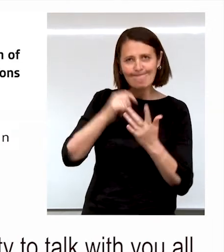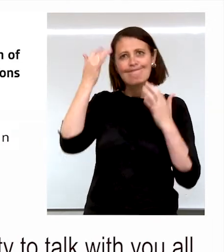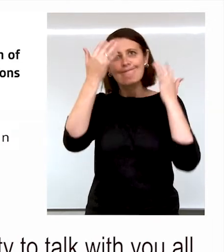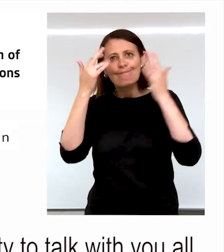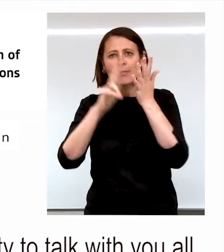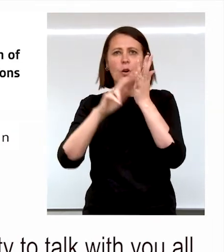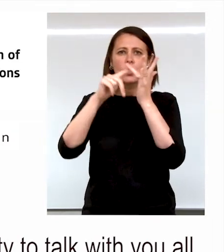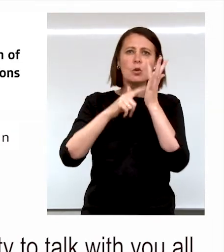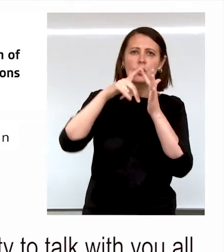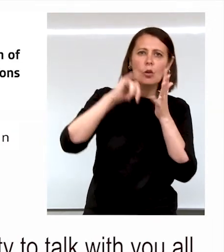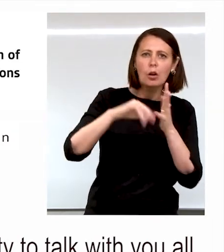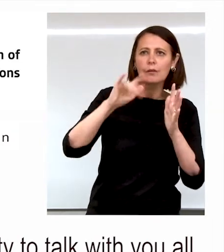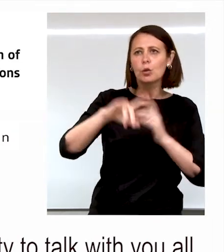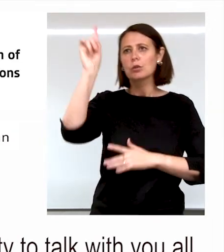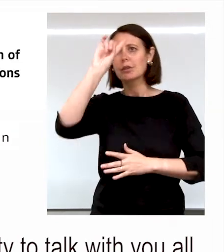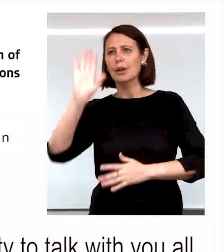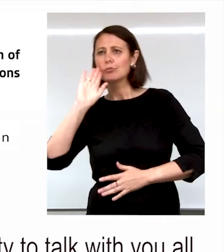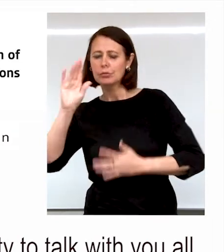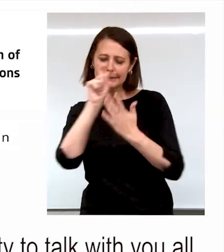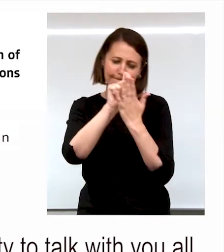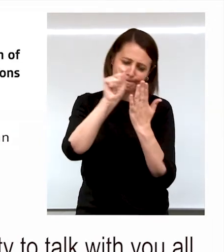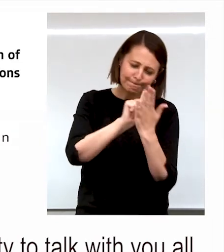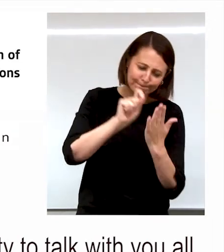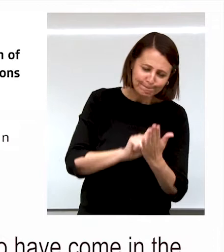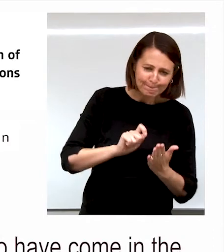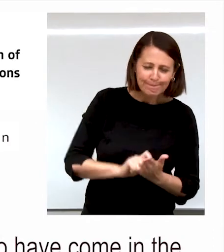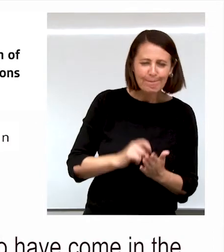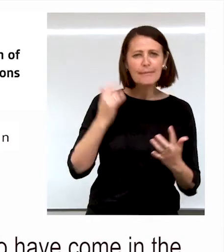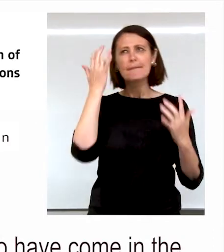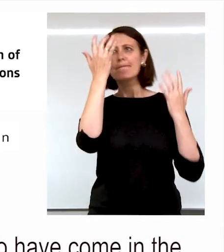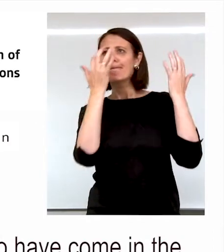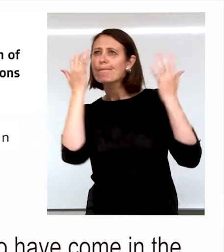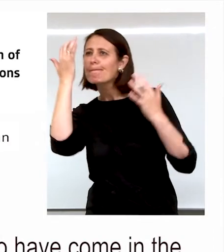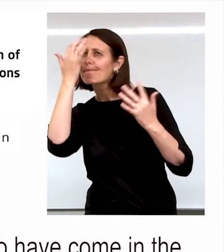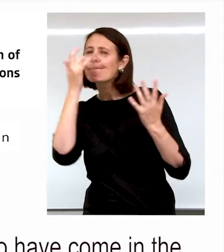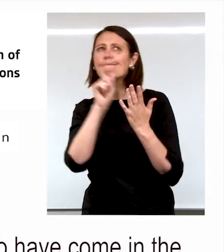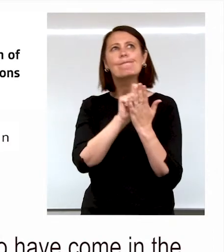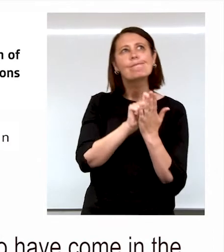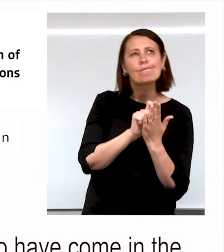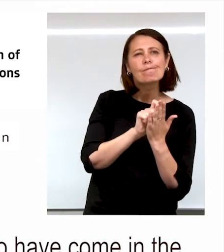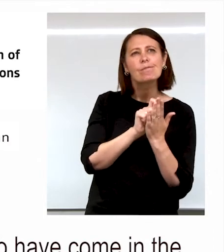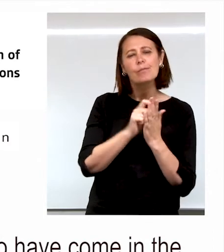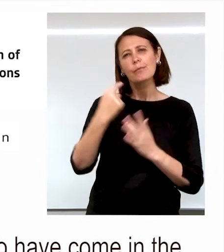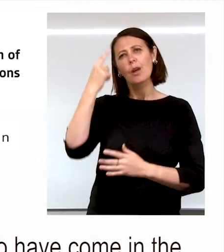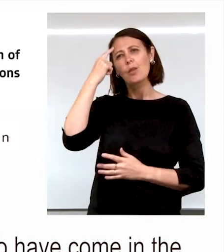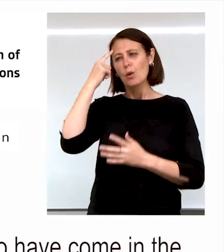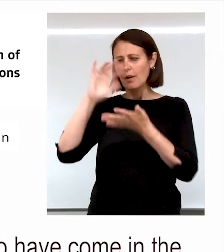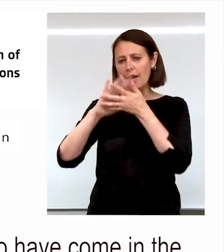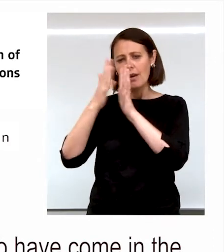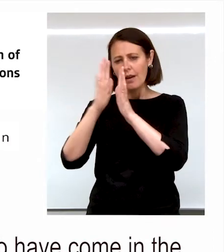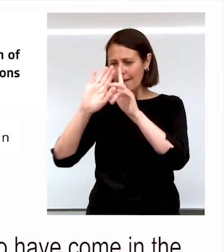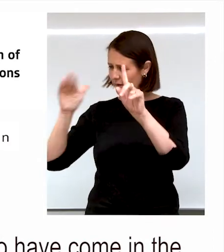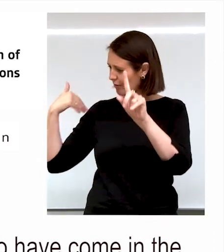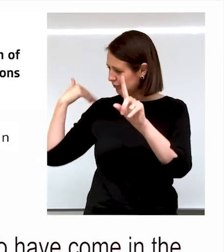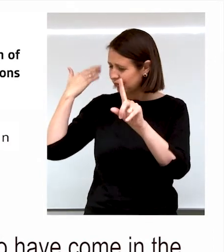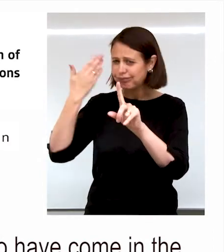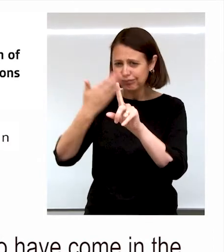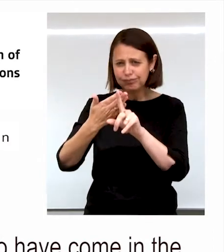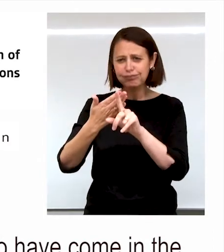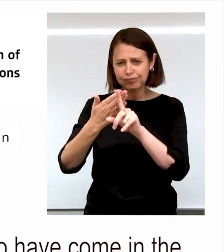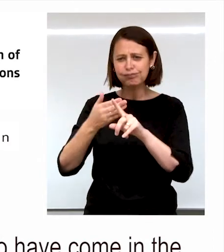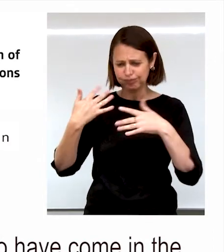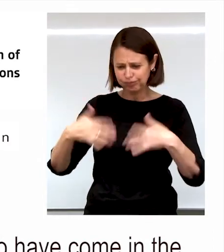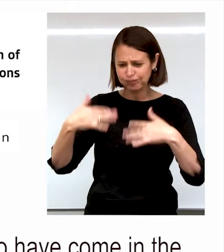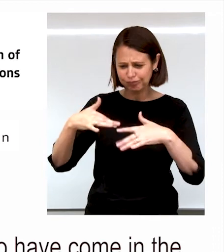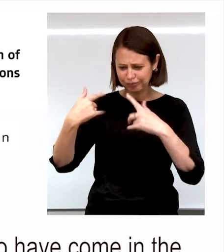for for today's presentation I was thinking about how far we seem to